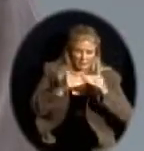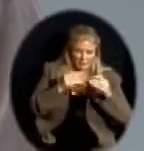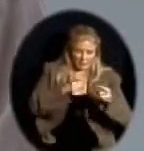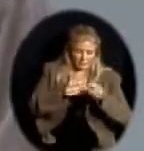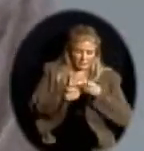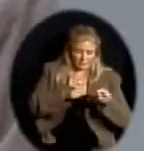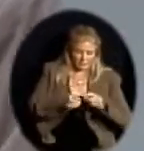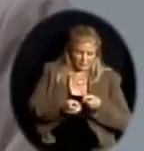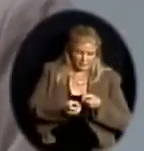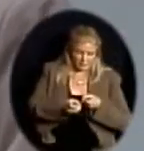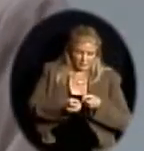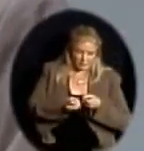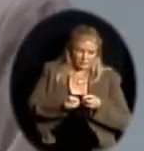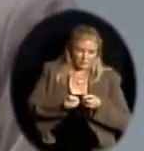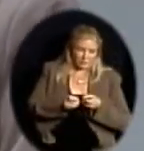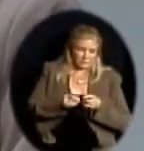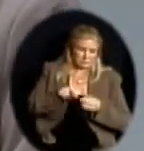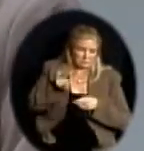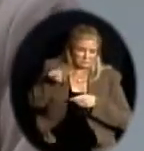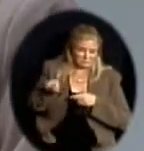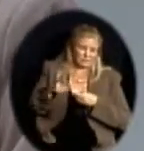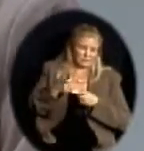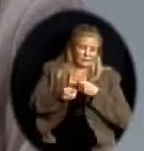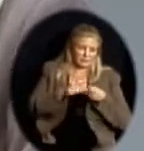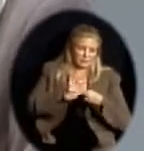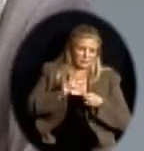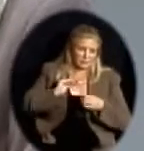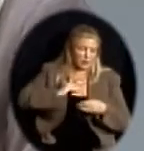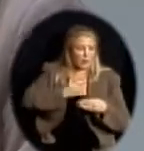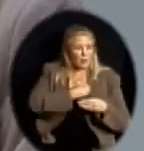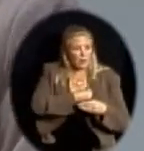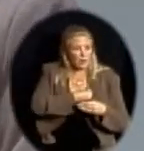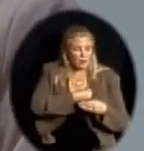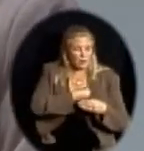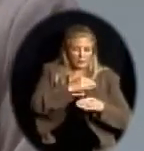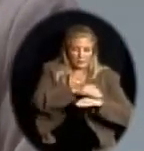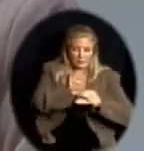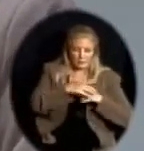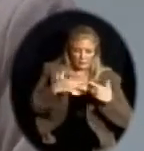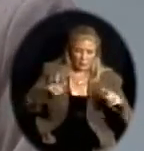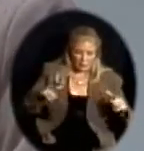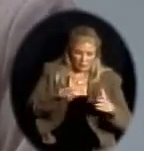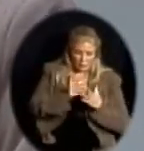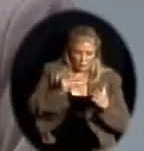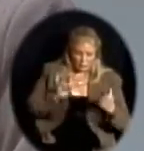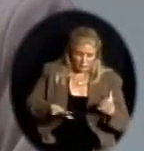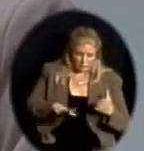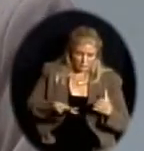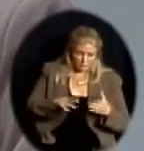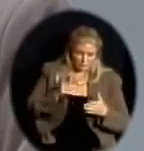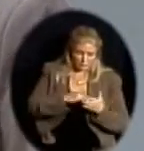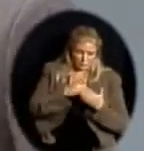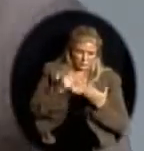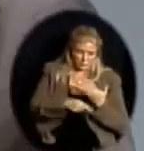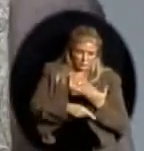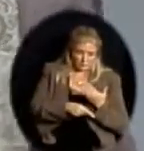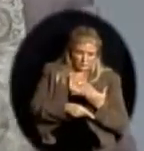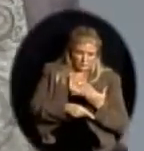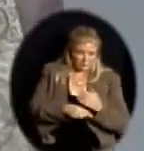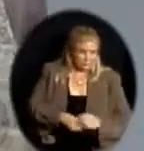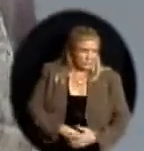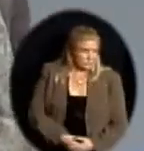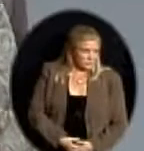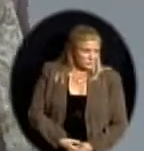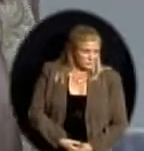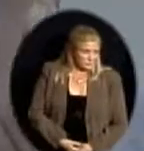learner program. He's going to talk to you a little bit about the changes that were instituted last spring when we hit our brand-new Kansas assessments.